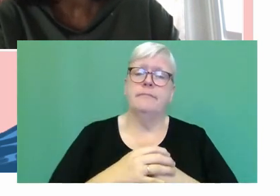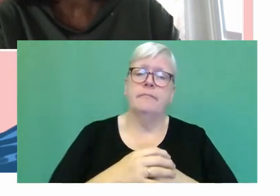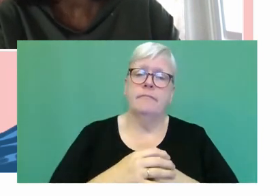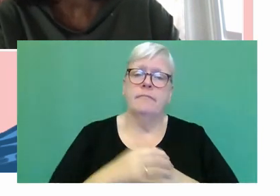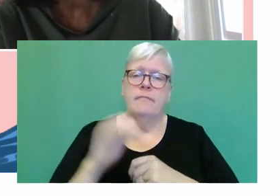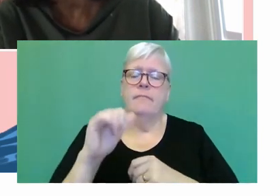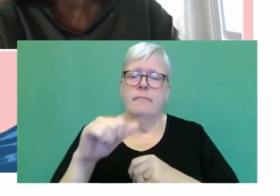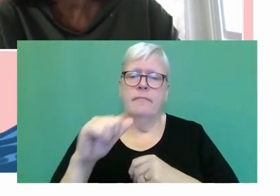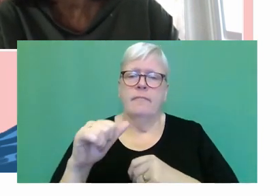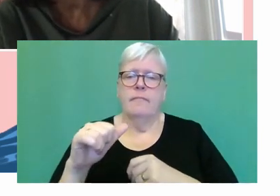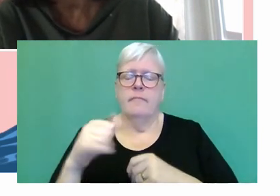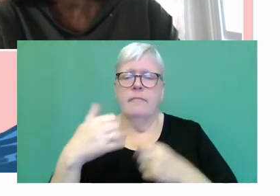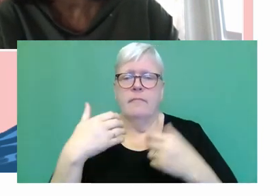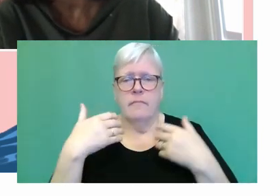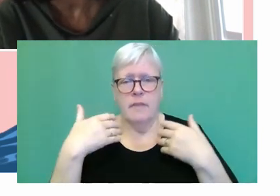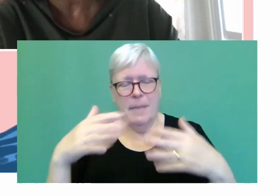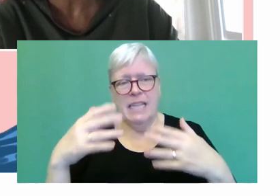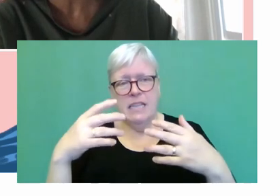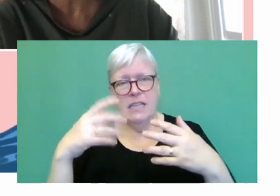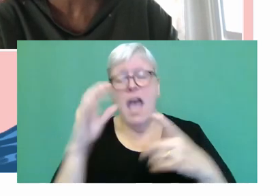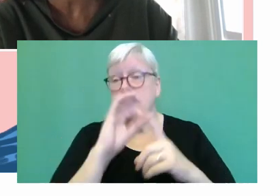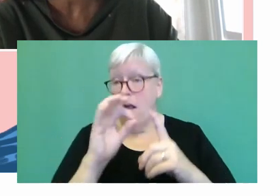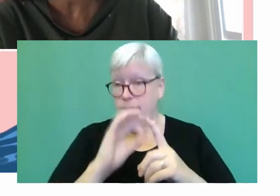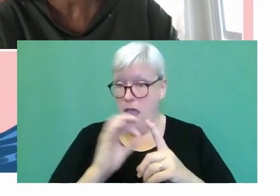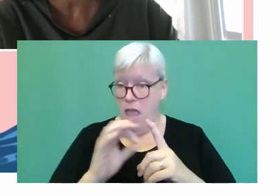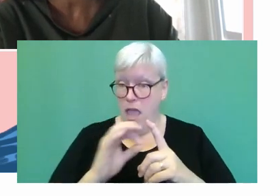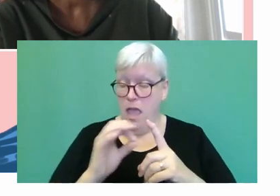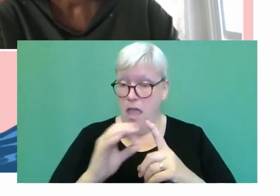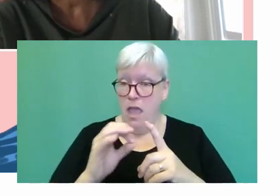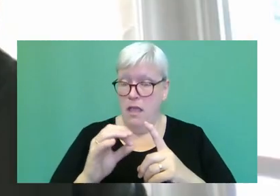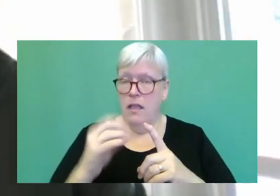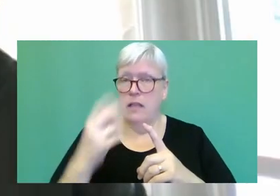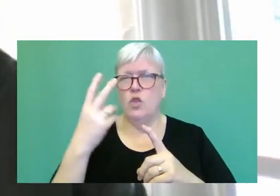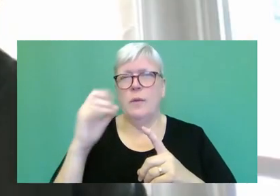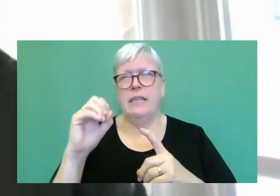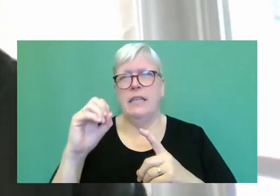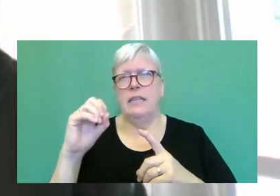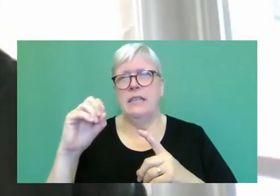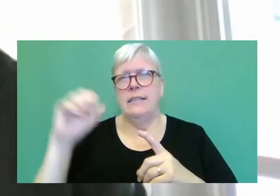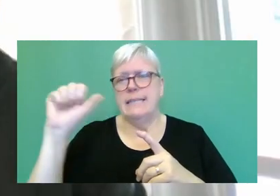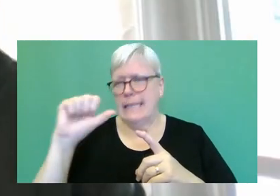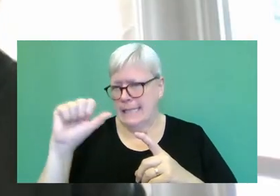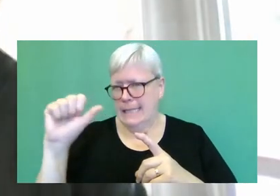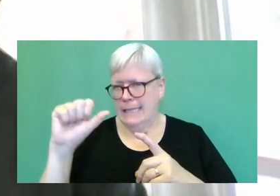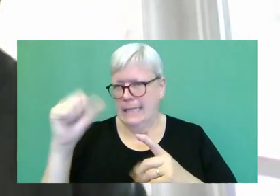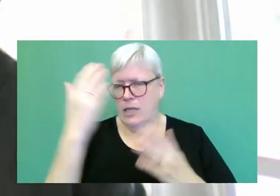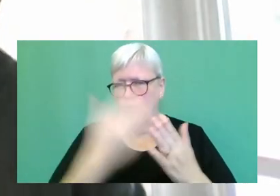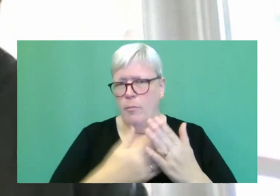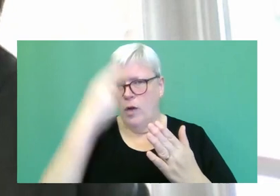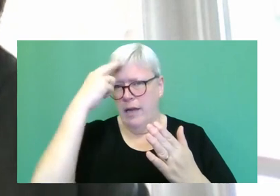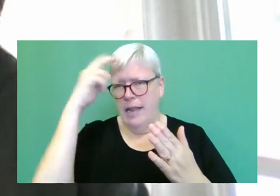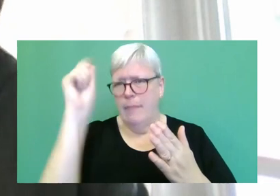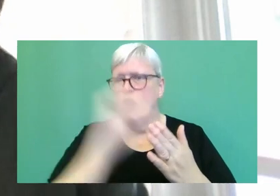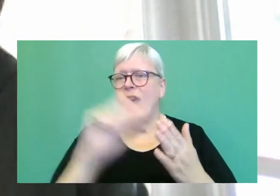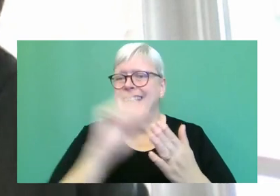I mean, there was a survey done, and I think it was 2016, there was a report called Writing in Colour.